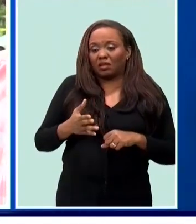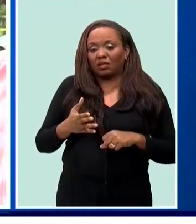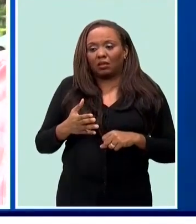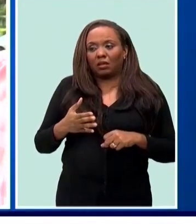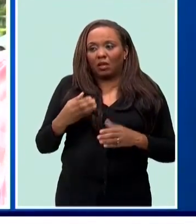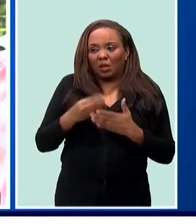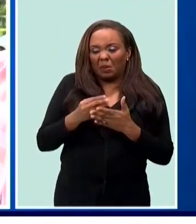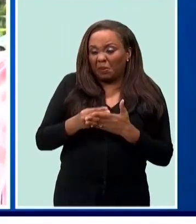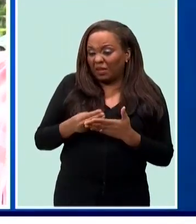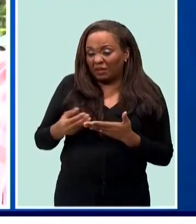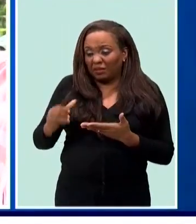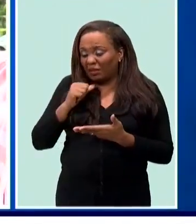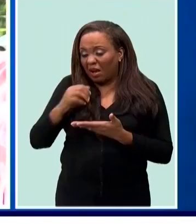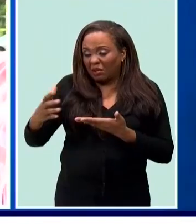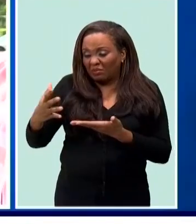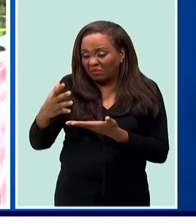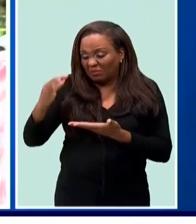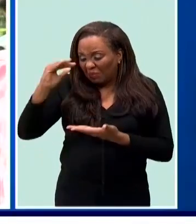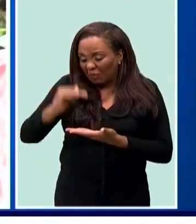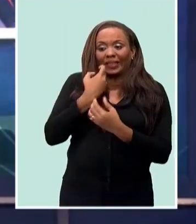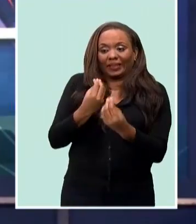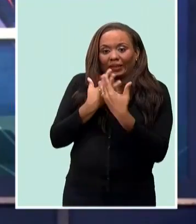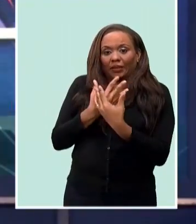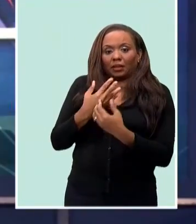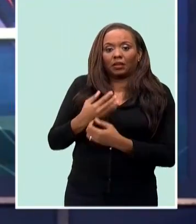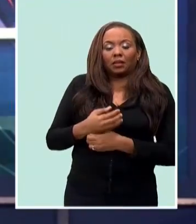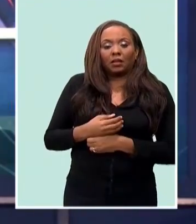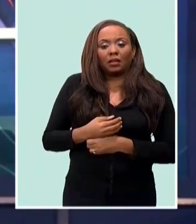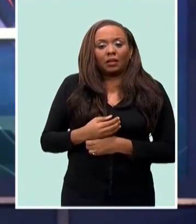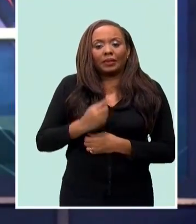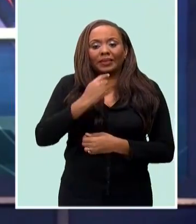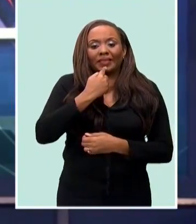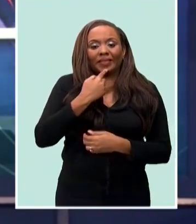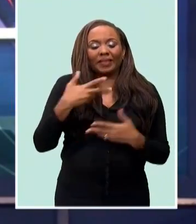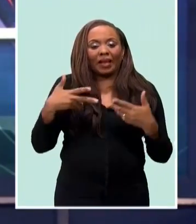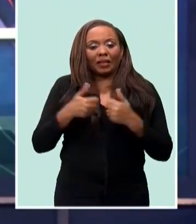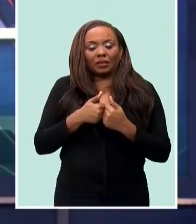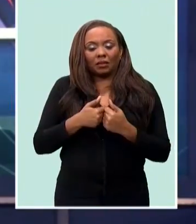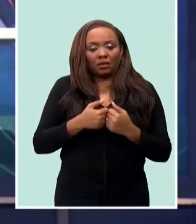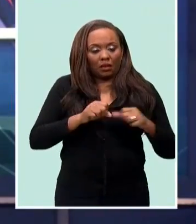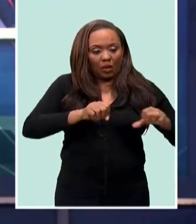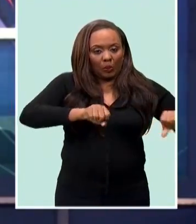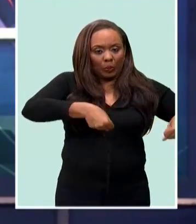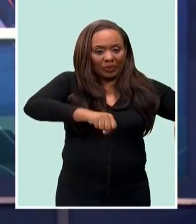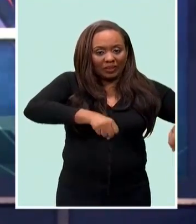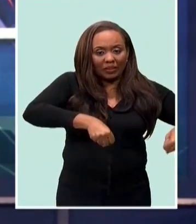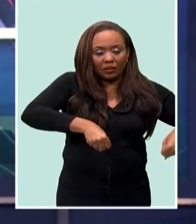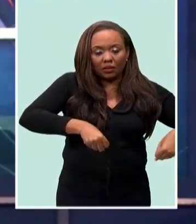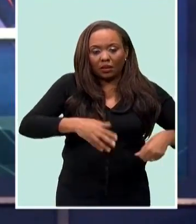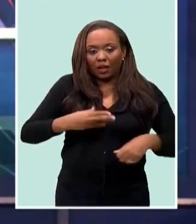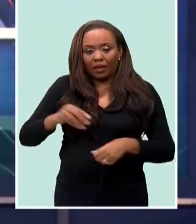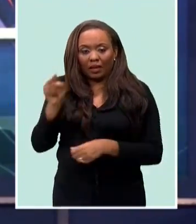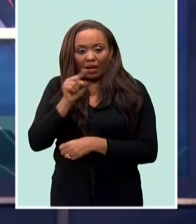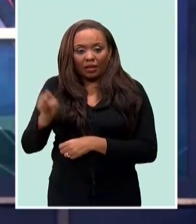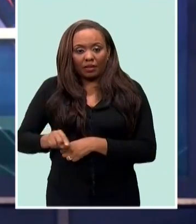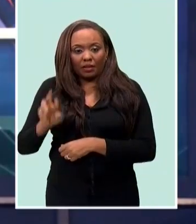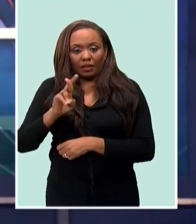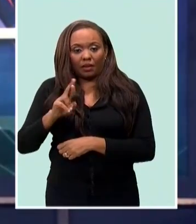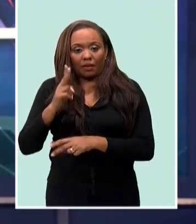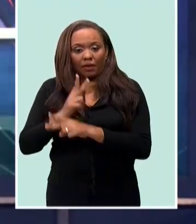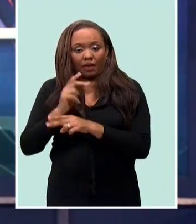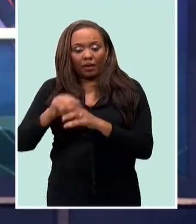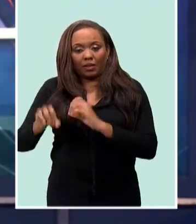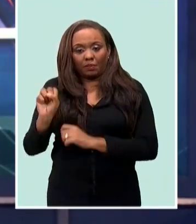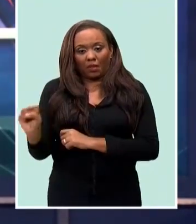And so we have to really look very seriously at that. And CBC understands there's been a serious accident involving a motorcyclist and a